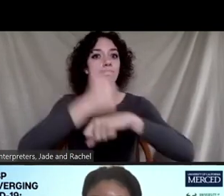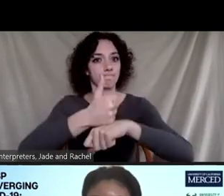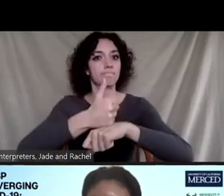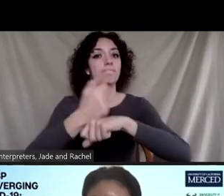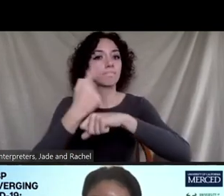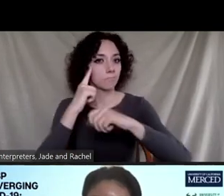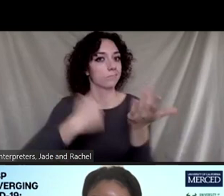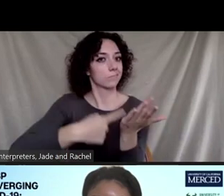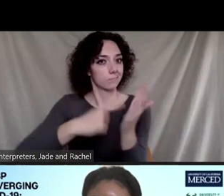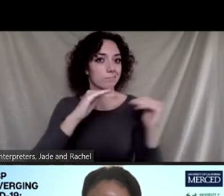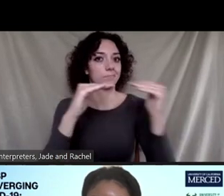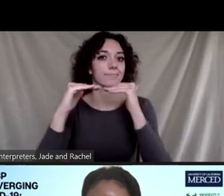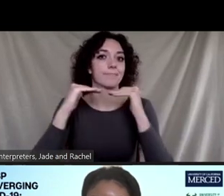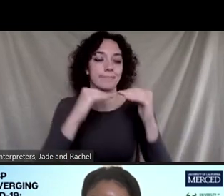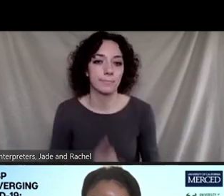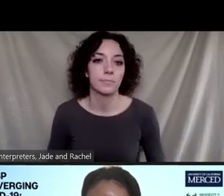Summers.